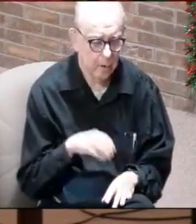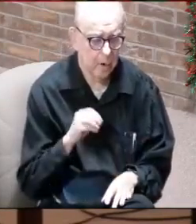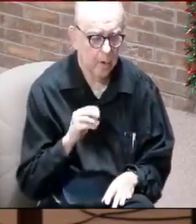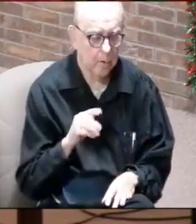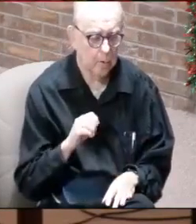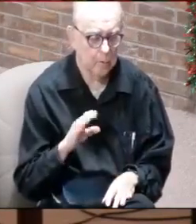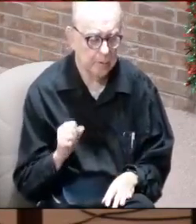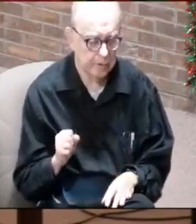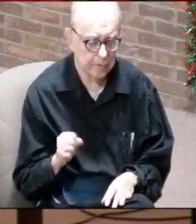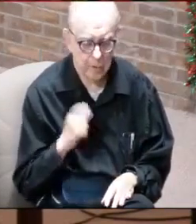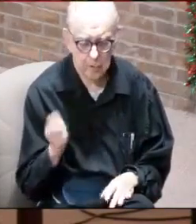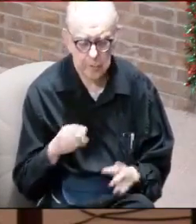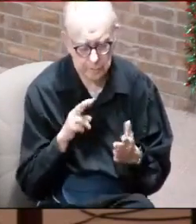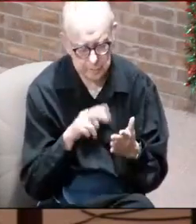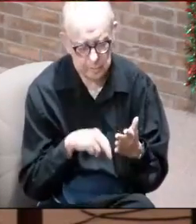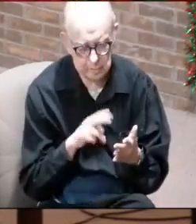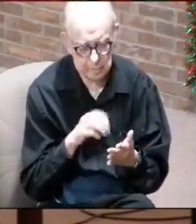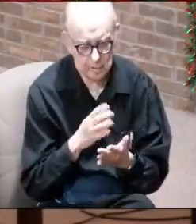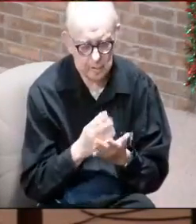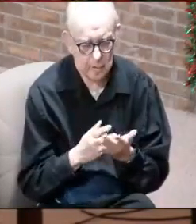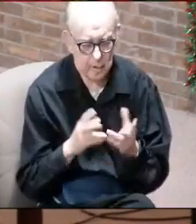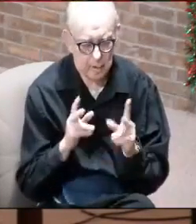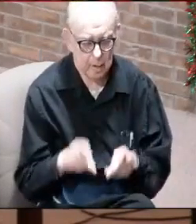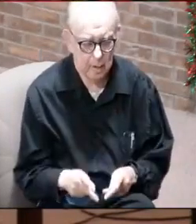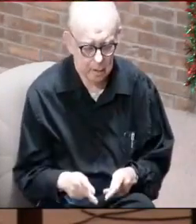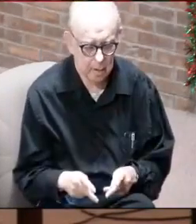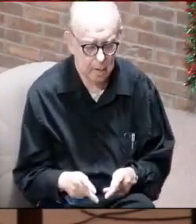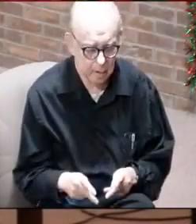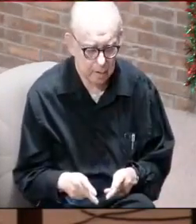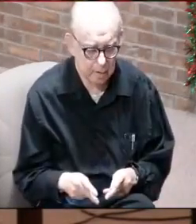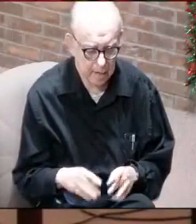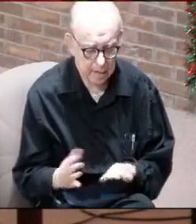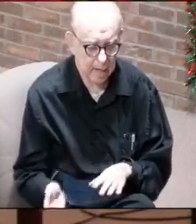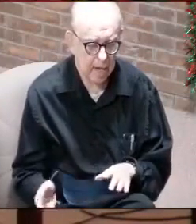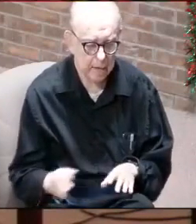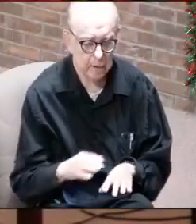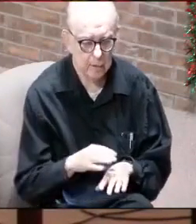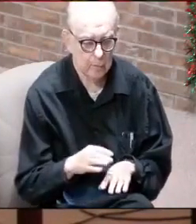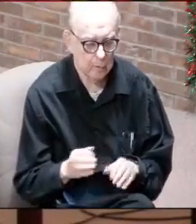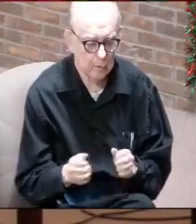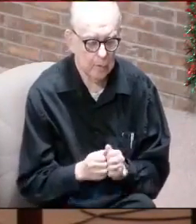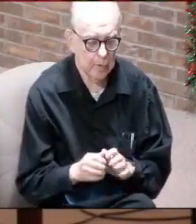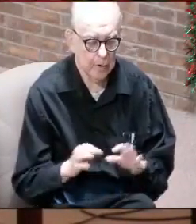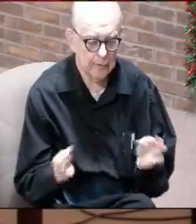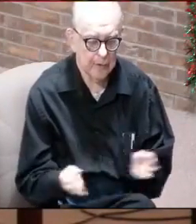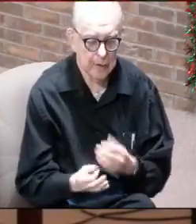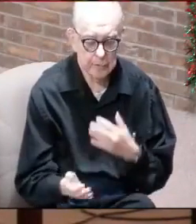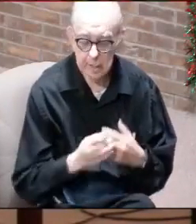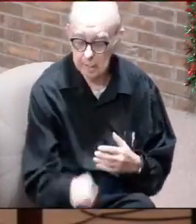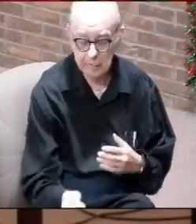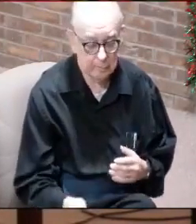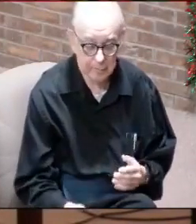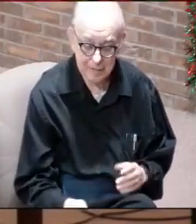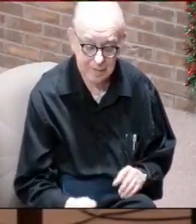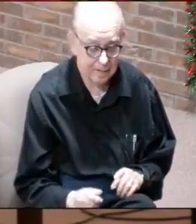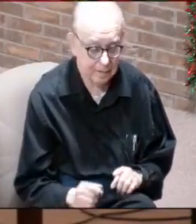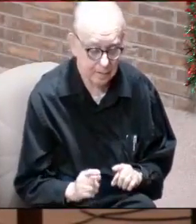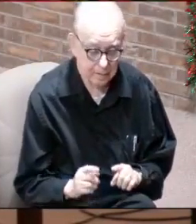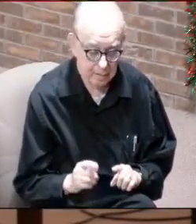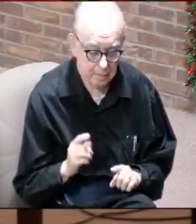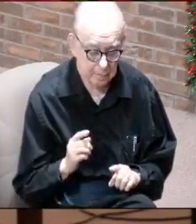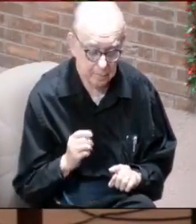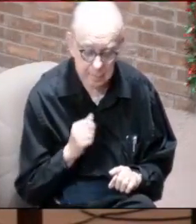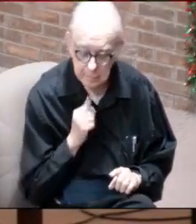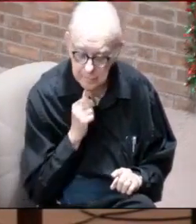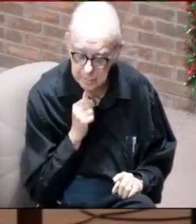would always read that someone would die surrounded by their family. But unfortunately, you don't see a